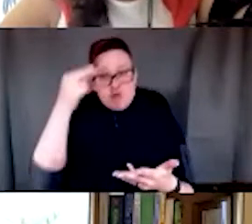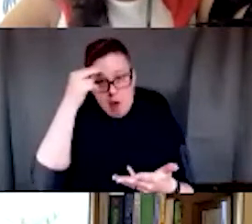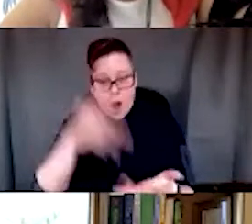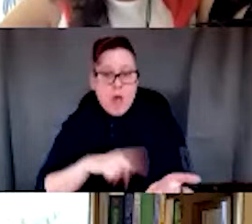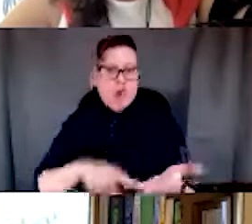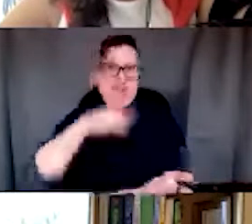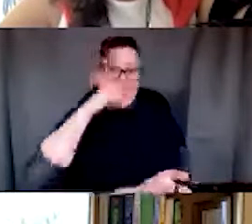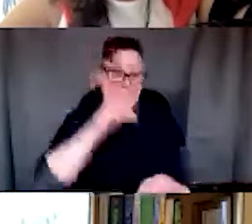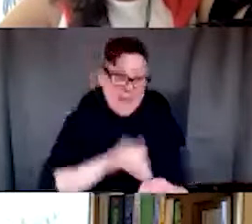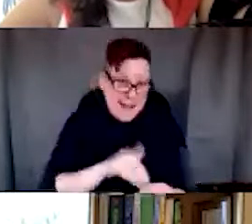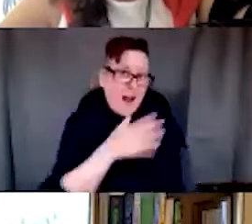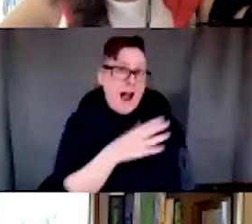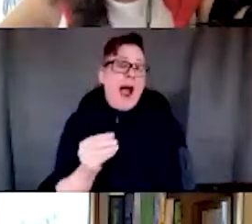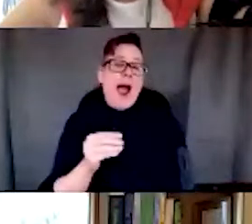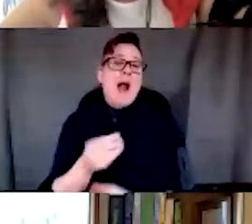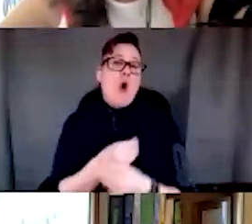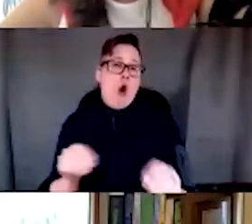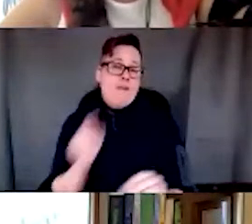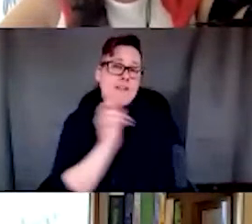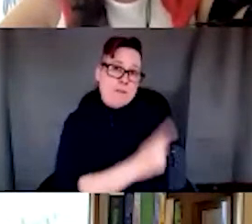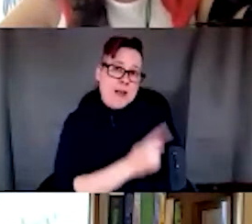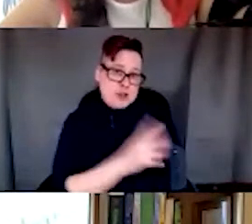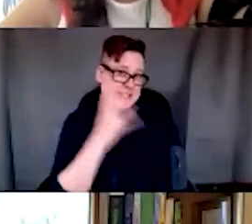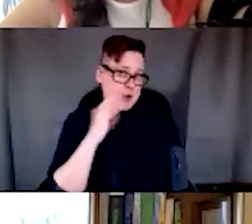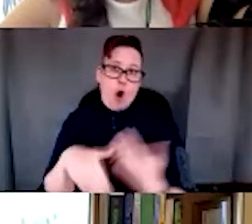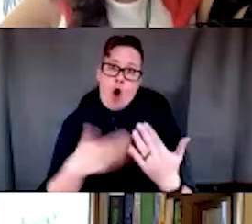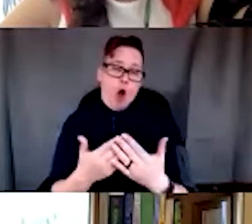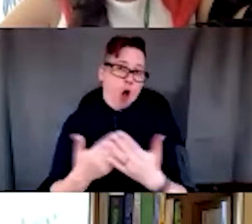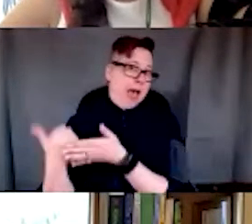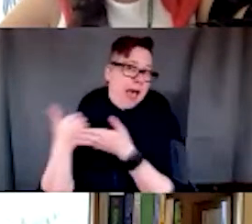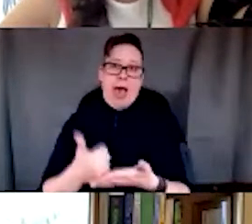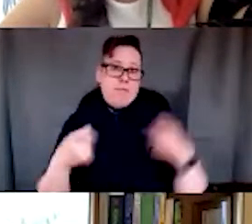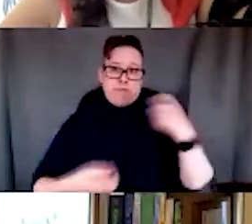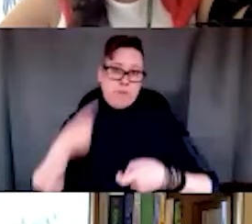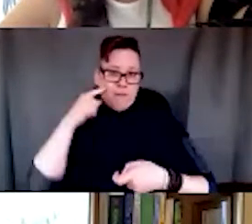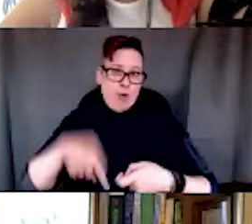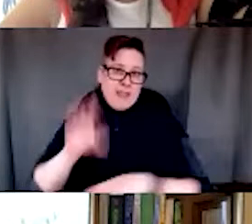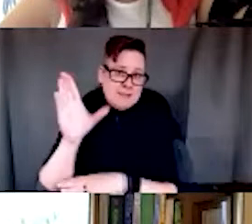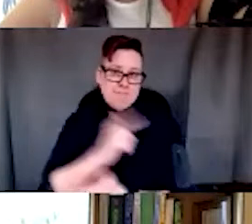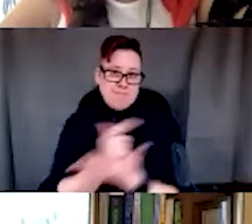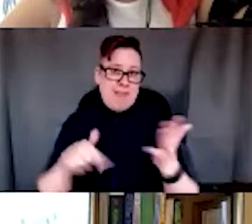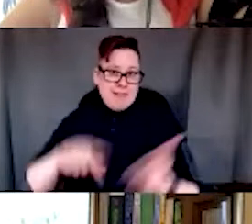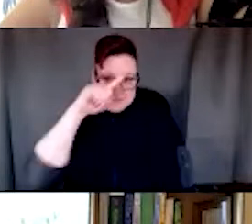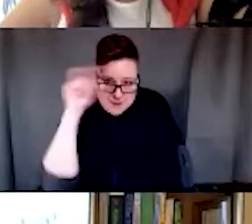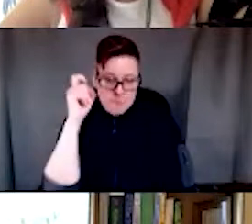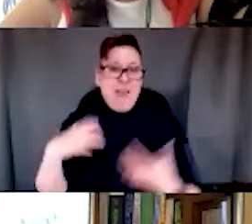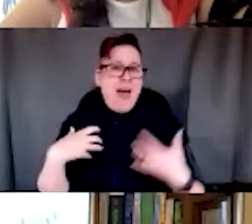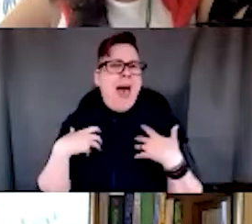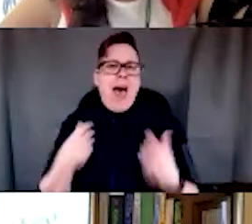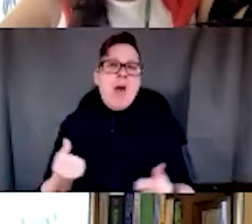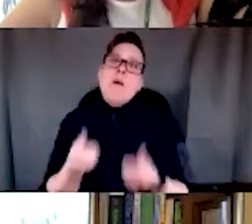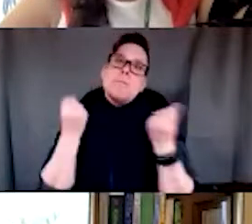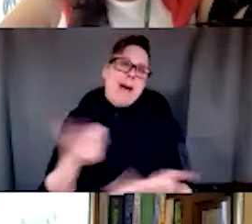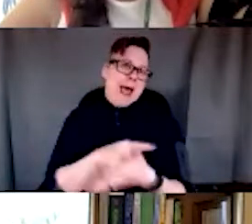Pediatrics, and our colleagues from the Office of Patient Experience. Health is a result of many factors, the